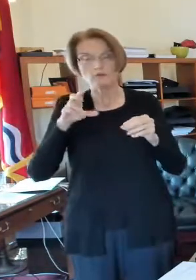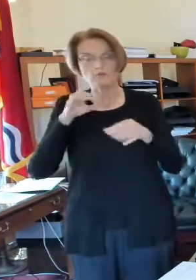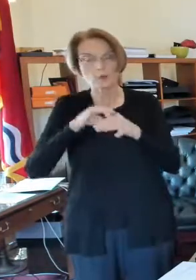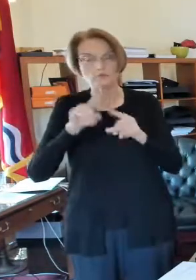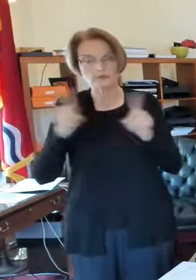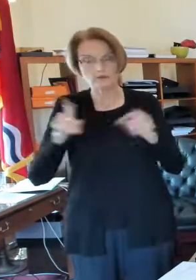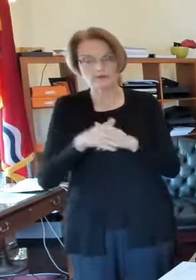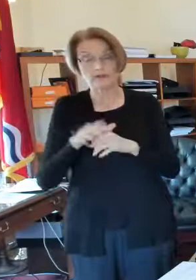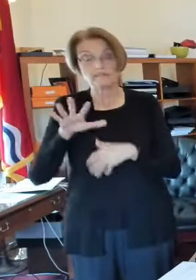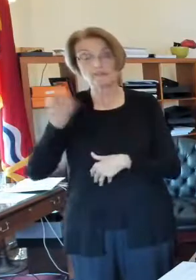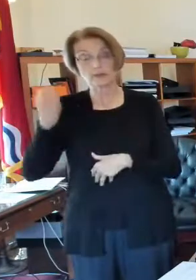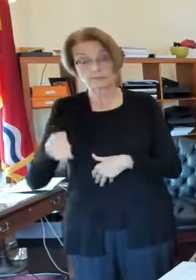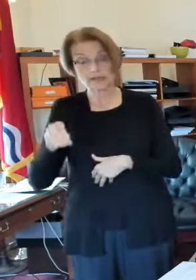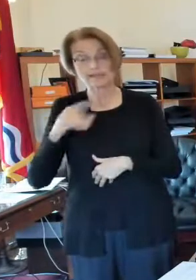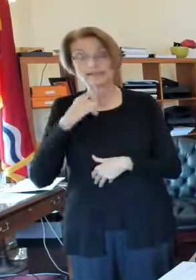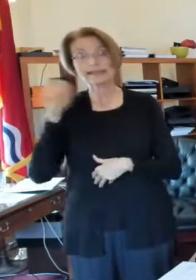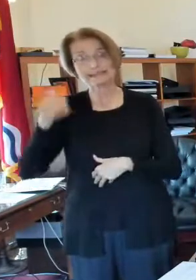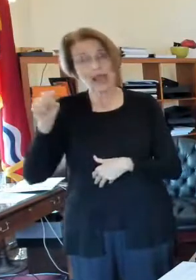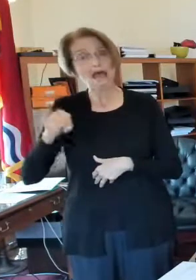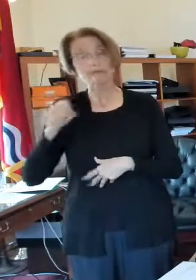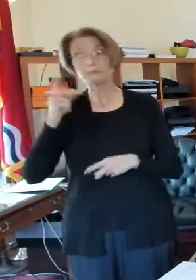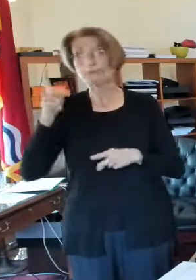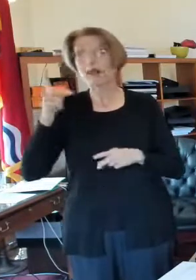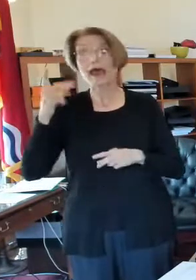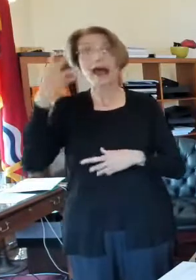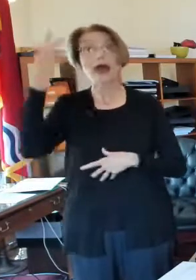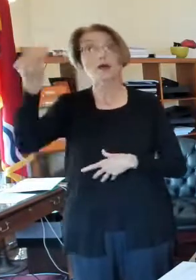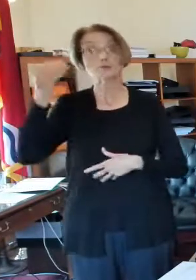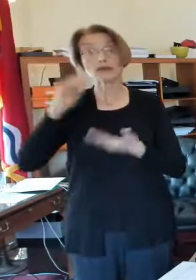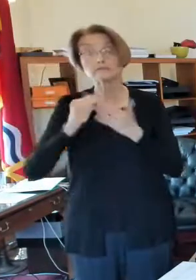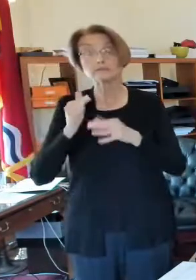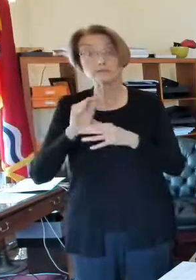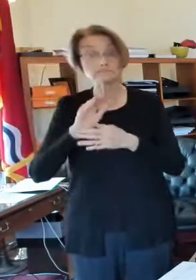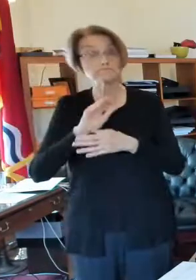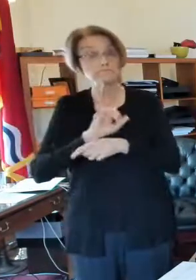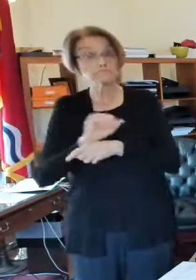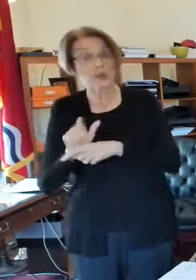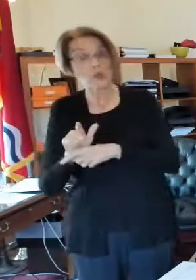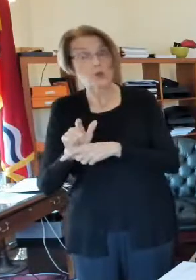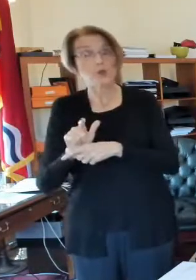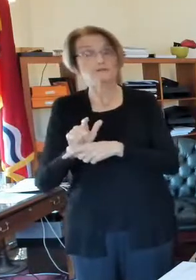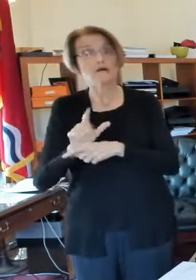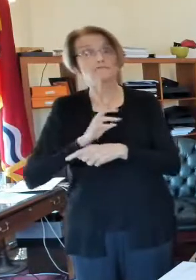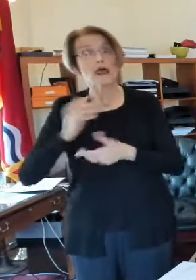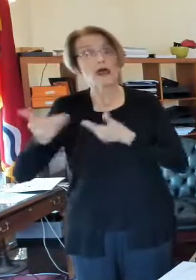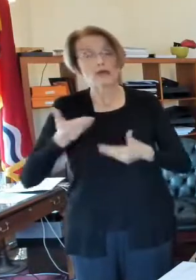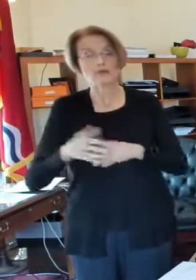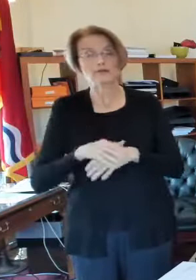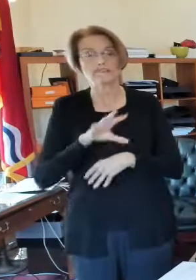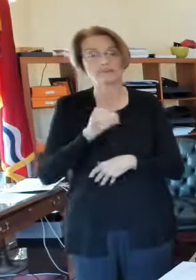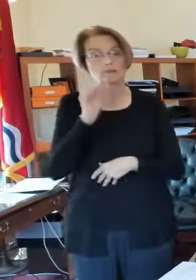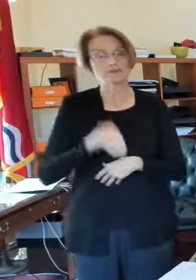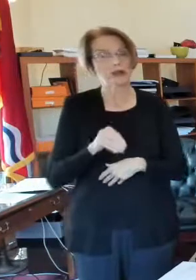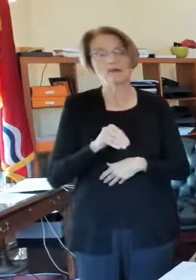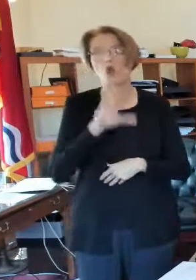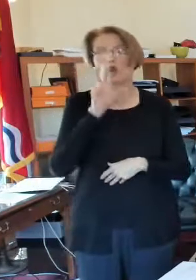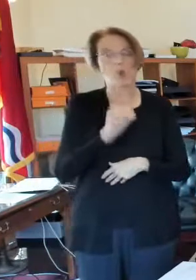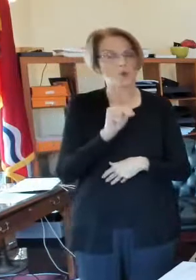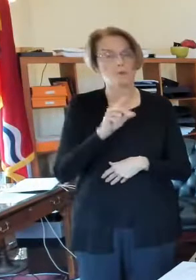we should be able to hire people who live outside of the city boundaries, and 50% thought we should not.